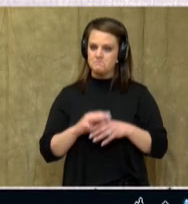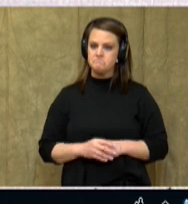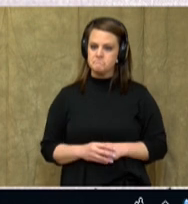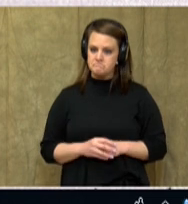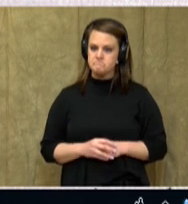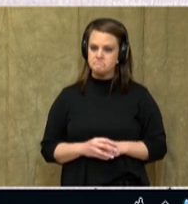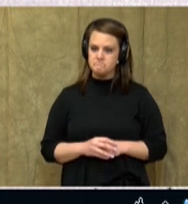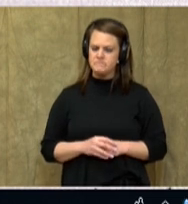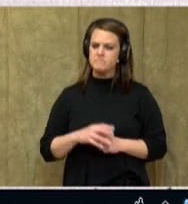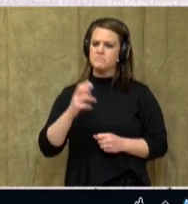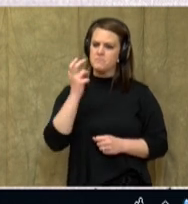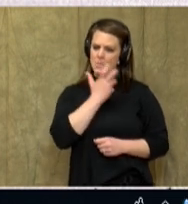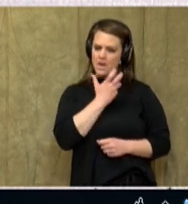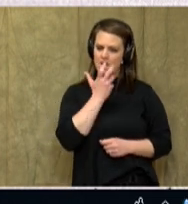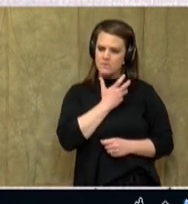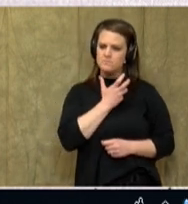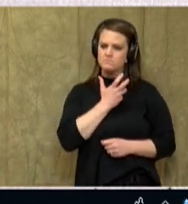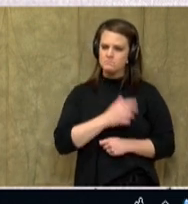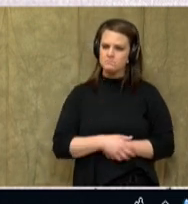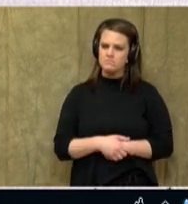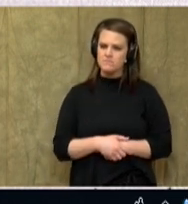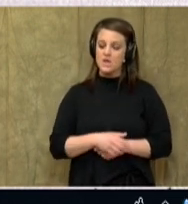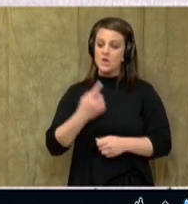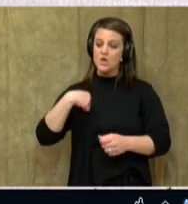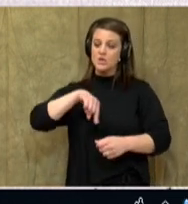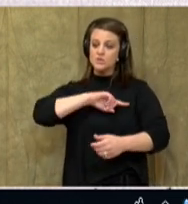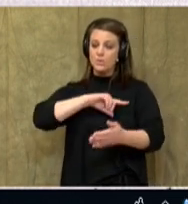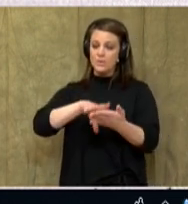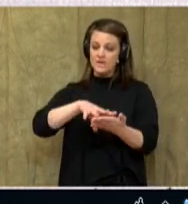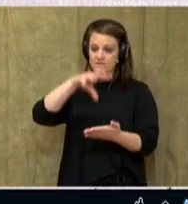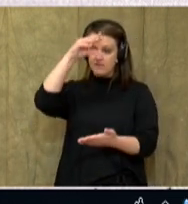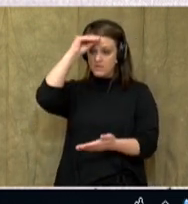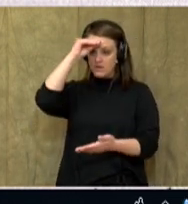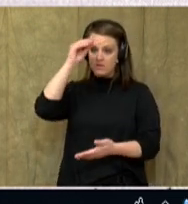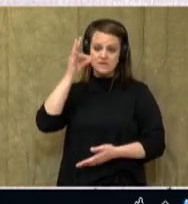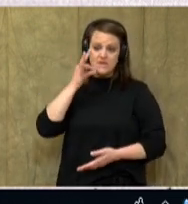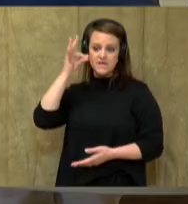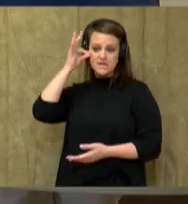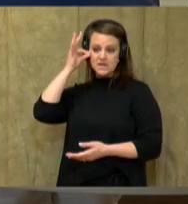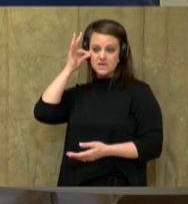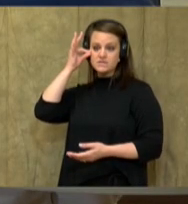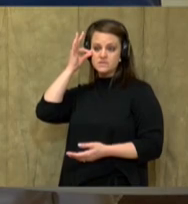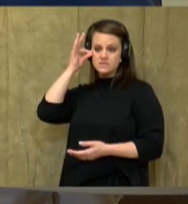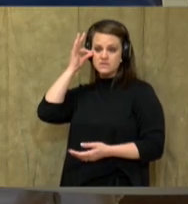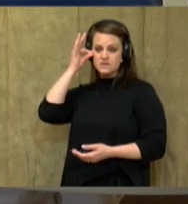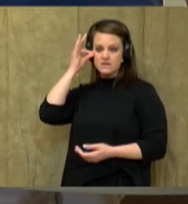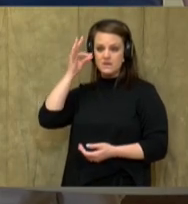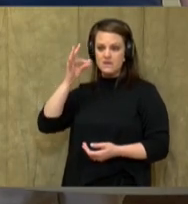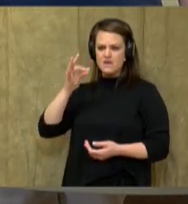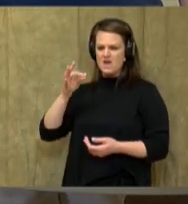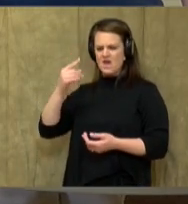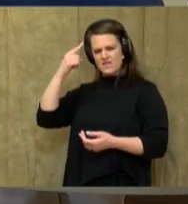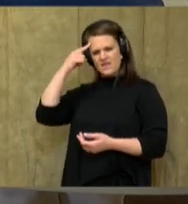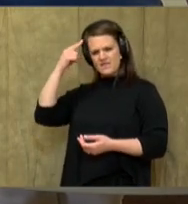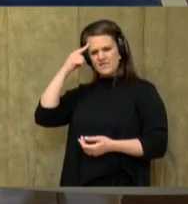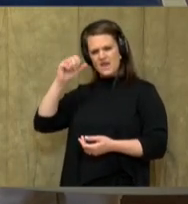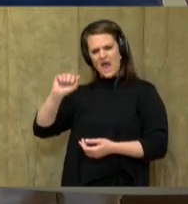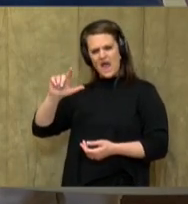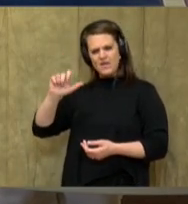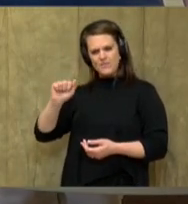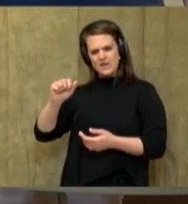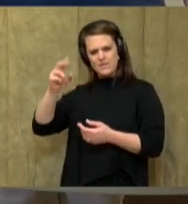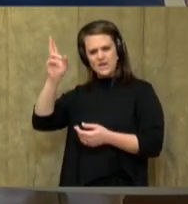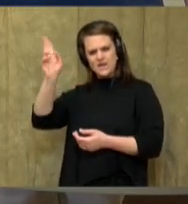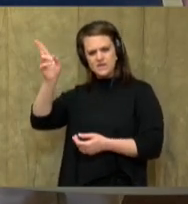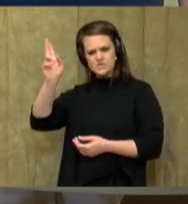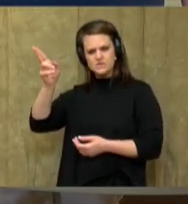This takes us to what we've learned about Native Americans. And think about what you've learned in Alabama history